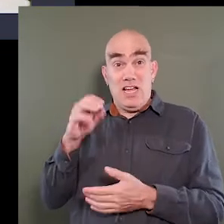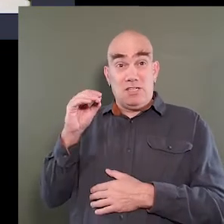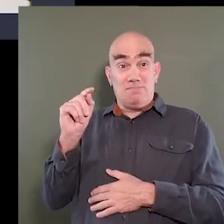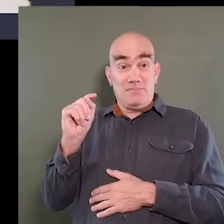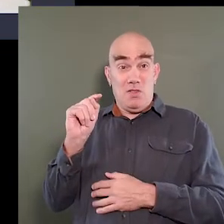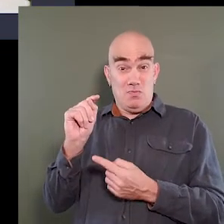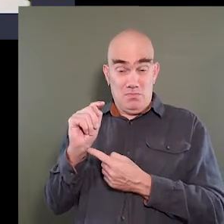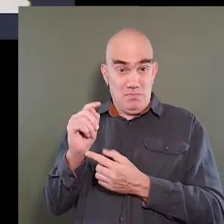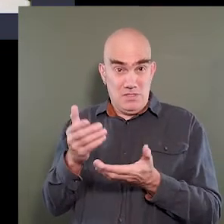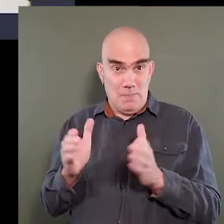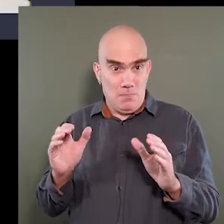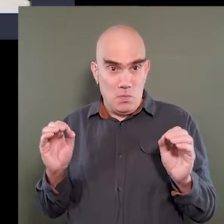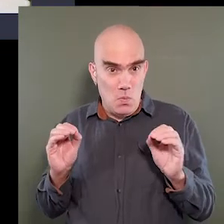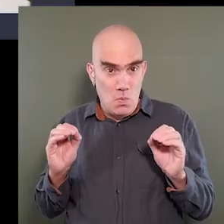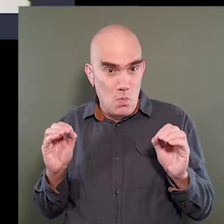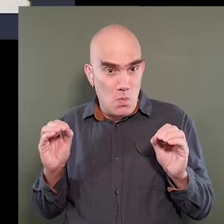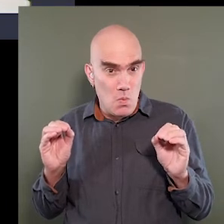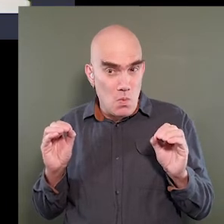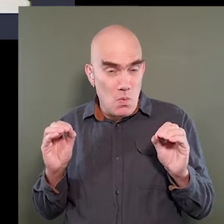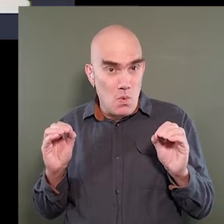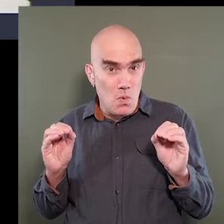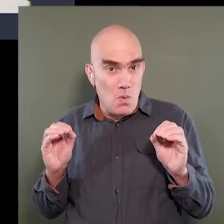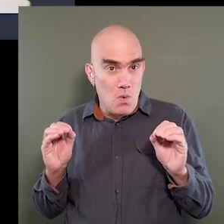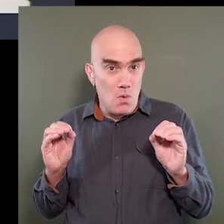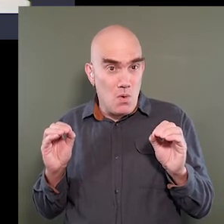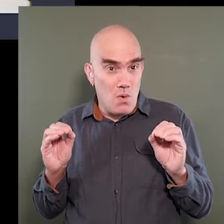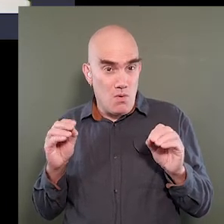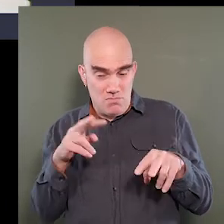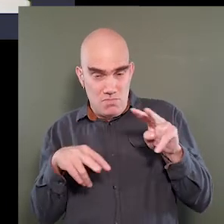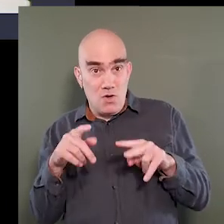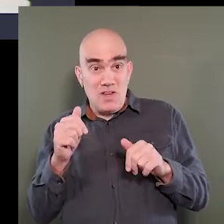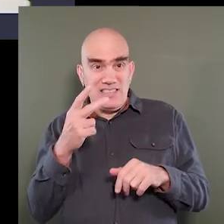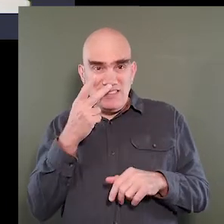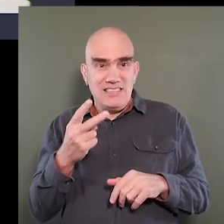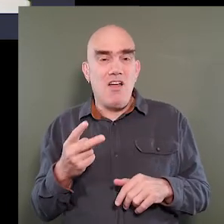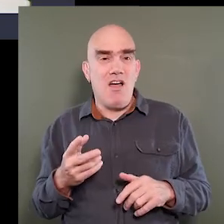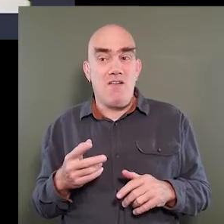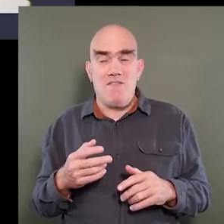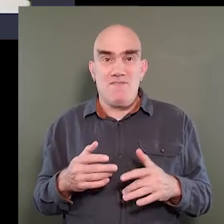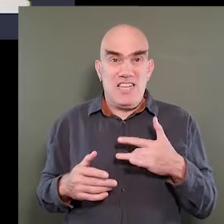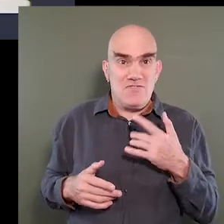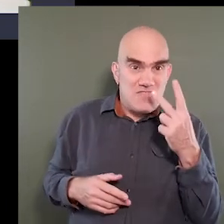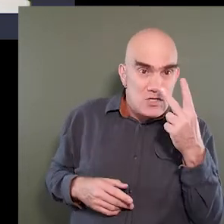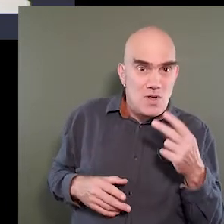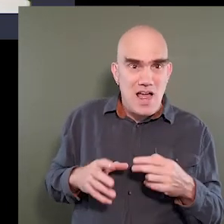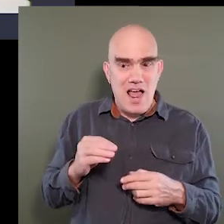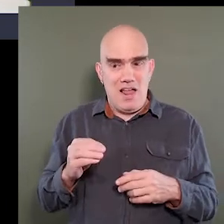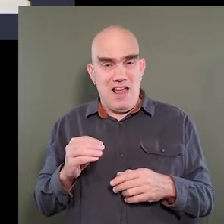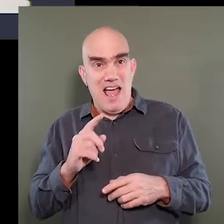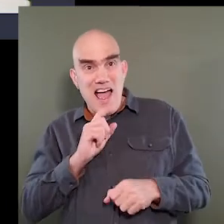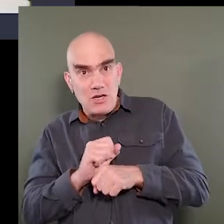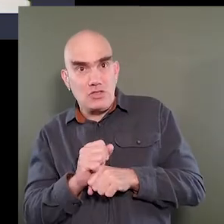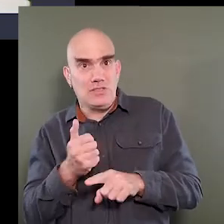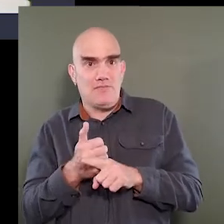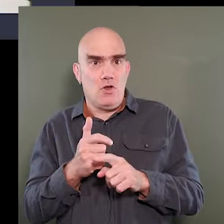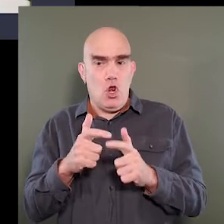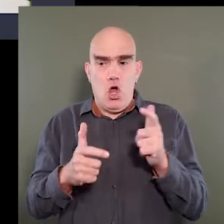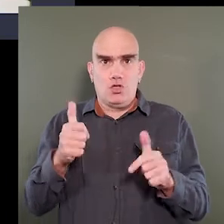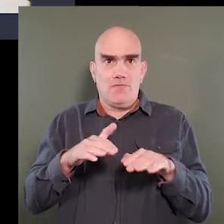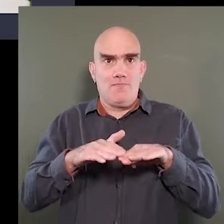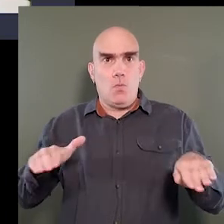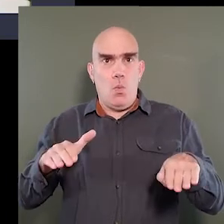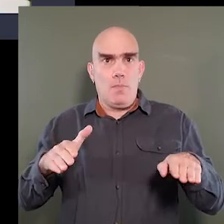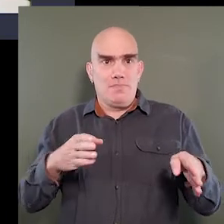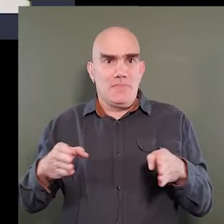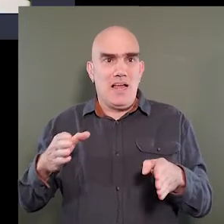stood inside a bathroom with a missing tub, you can see that there's actually, it feels visually and it actually is a larger floor plate which